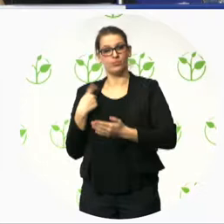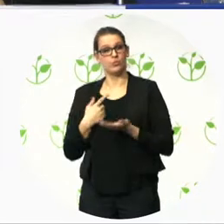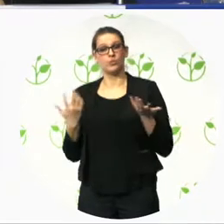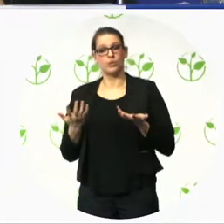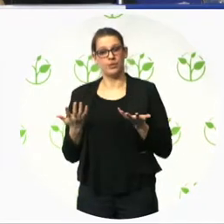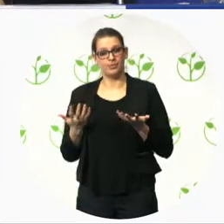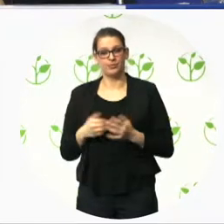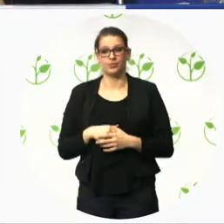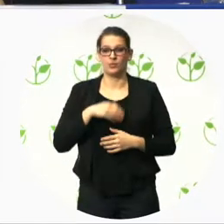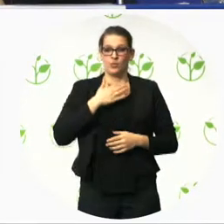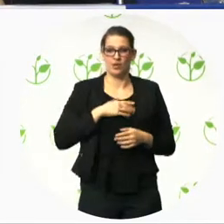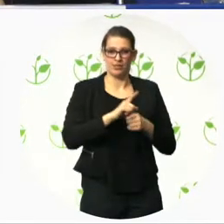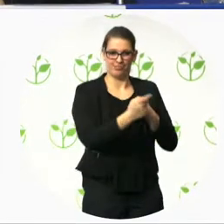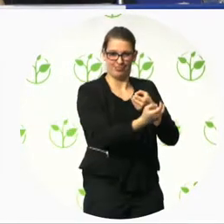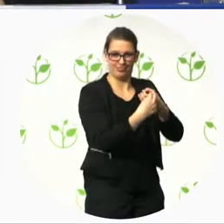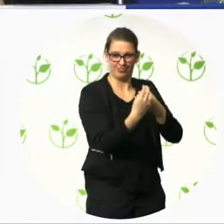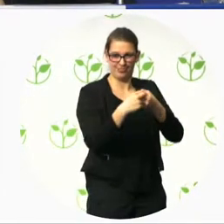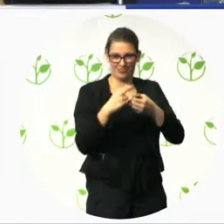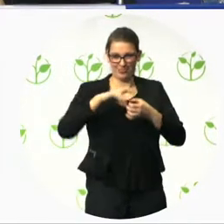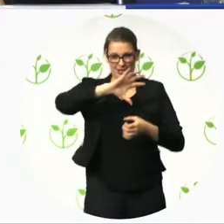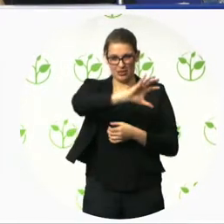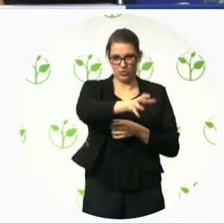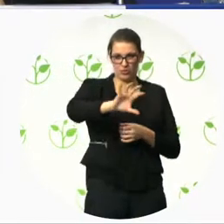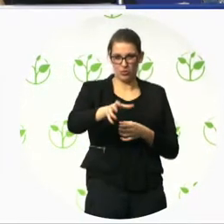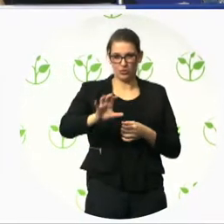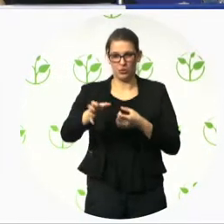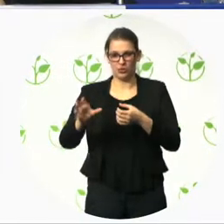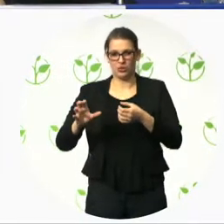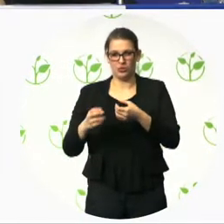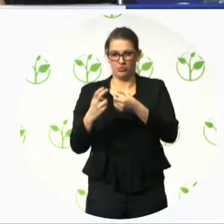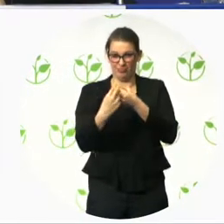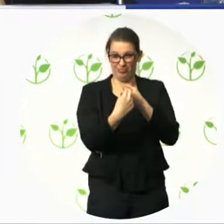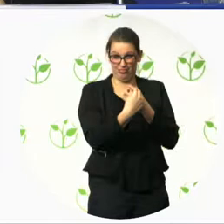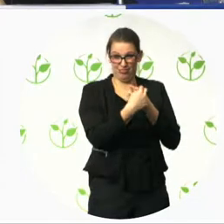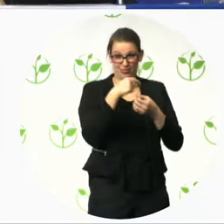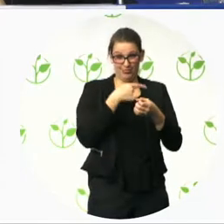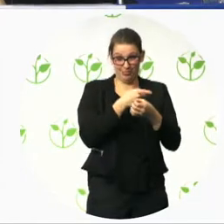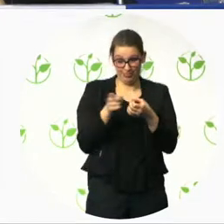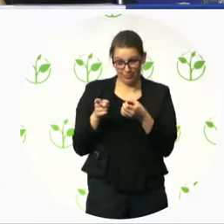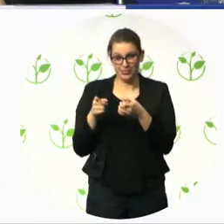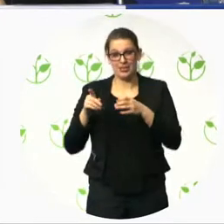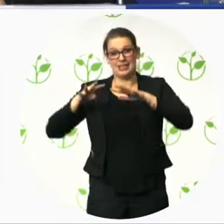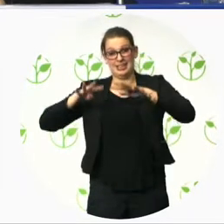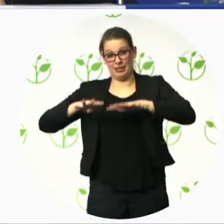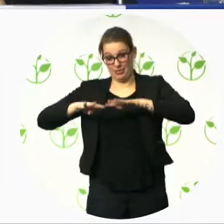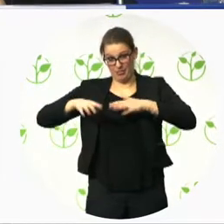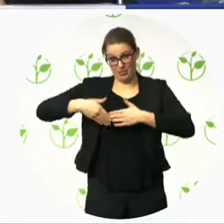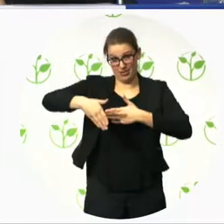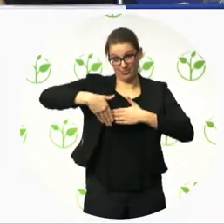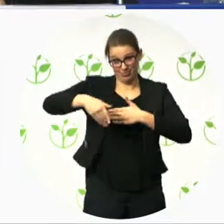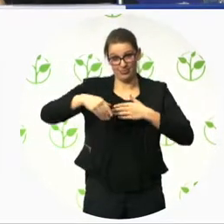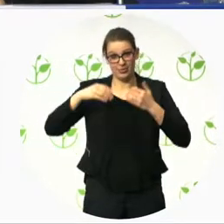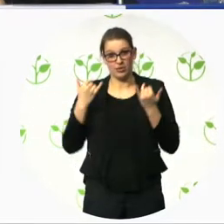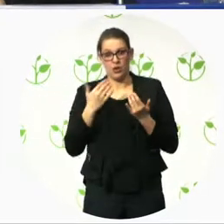set by their directive in their national law by this September. And to further ensure uniform